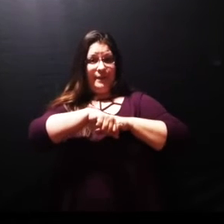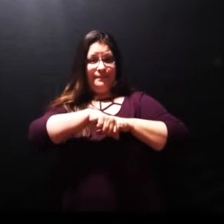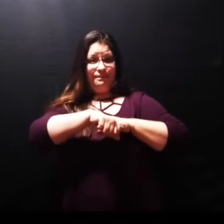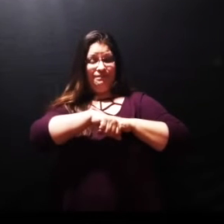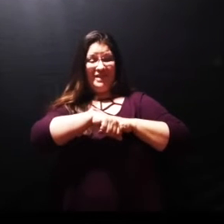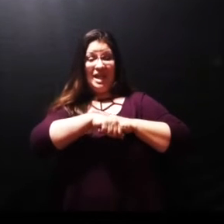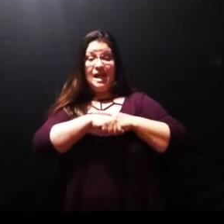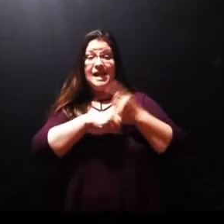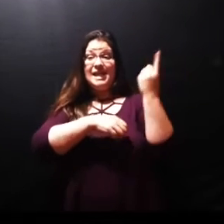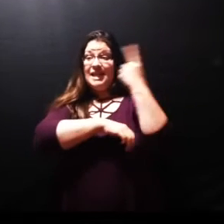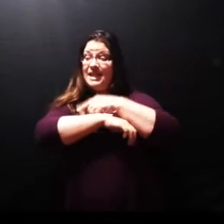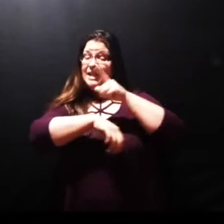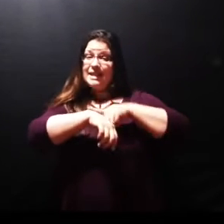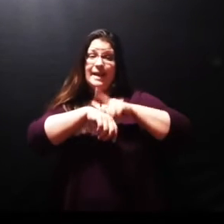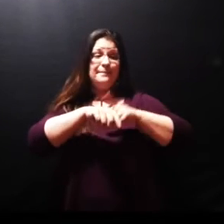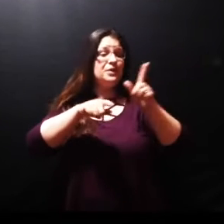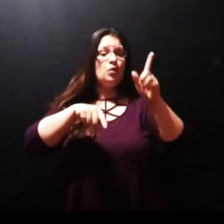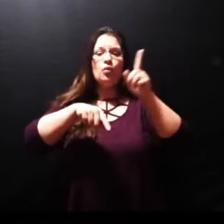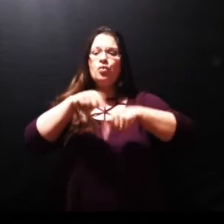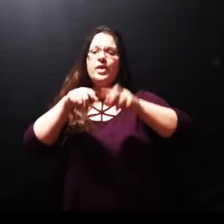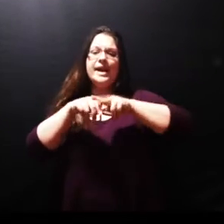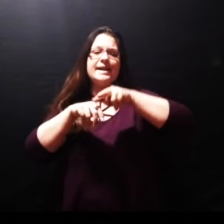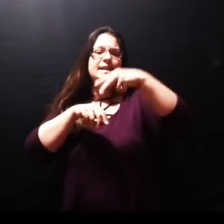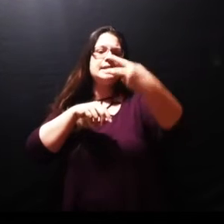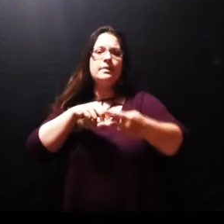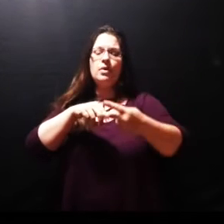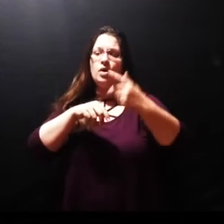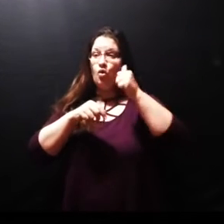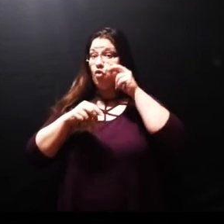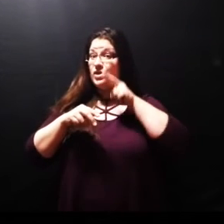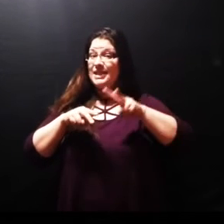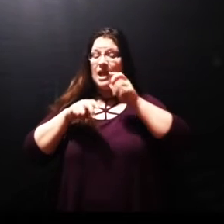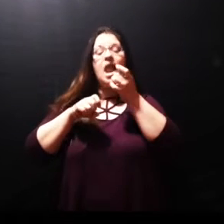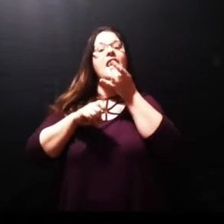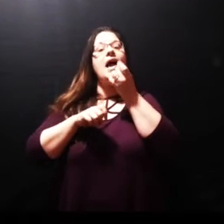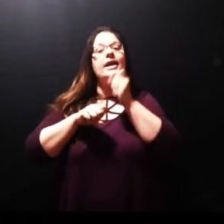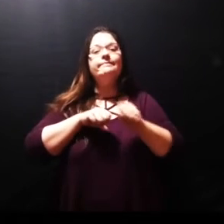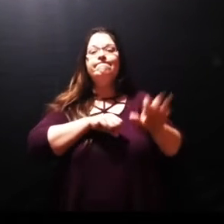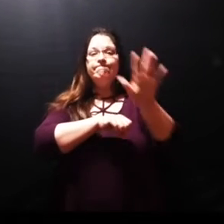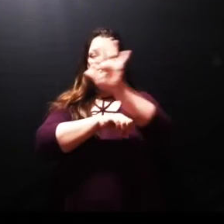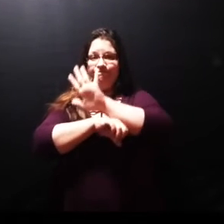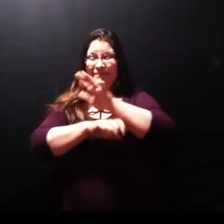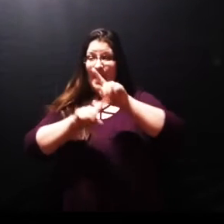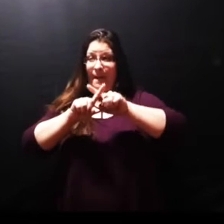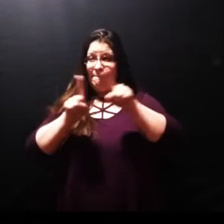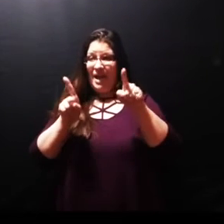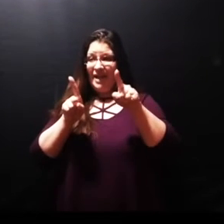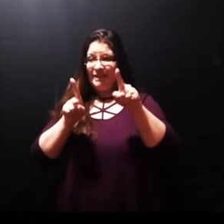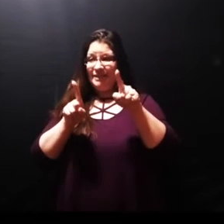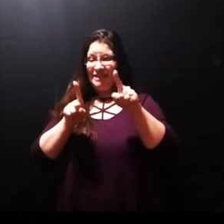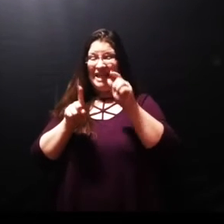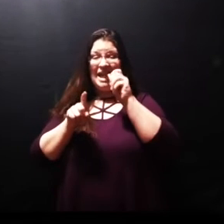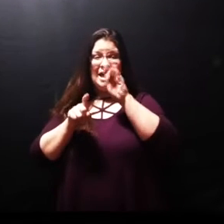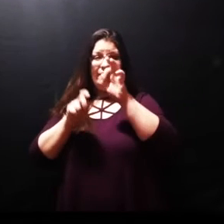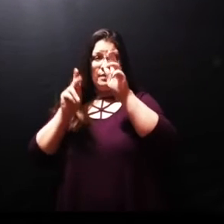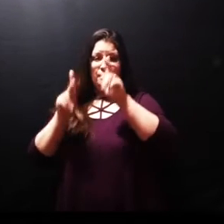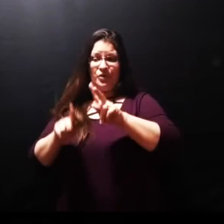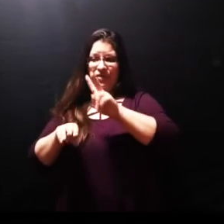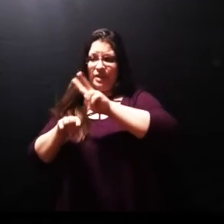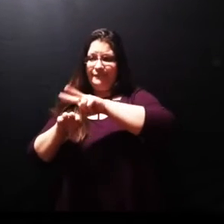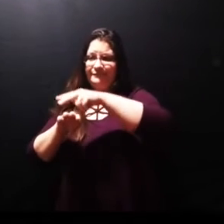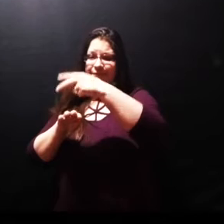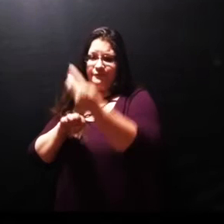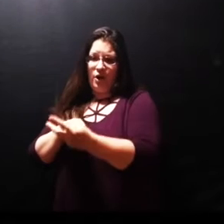world but if a man walk in the night he stumbleth because there is no light in him these things said he